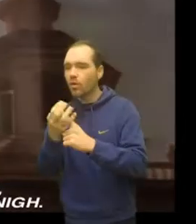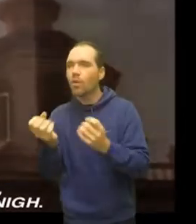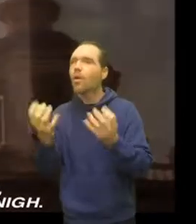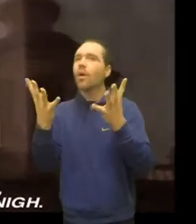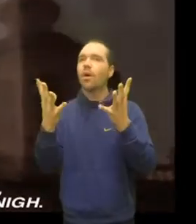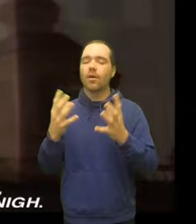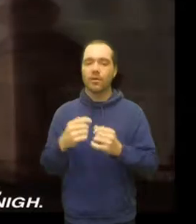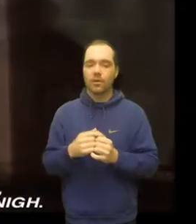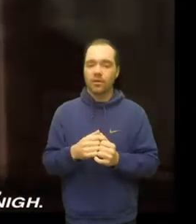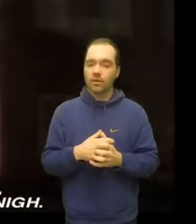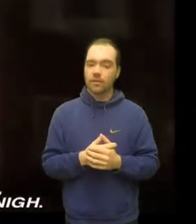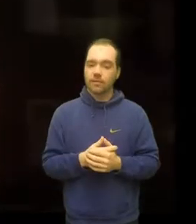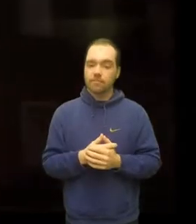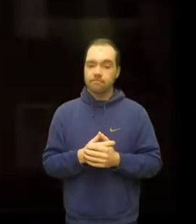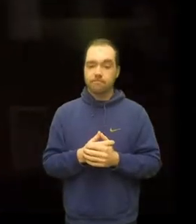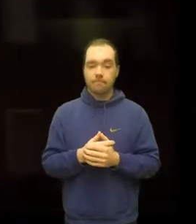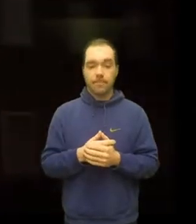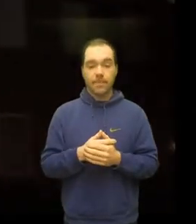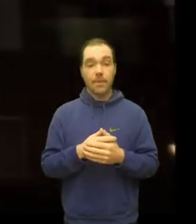are even lit at night.